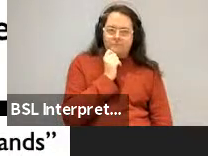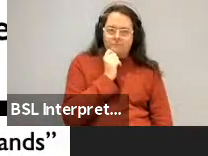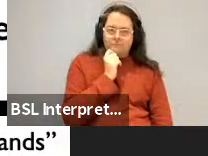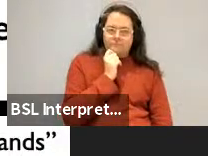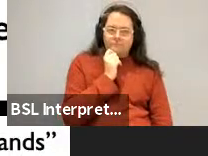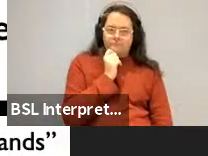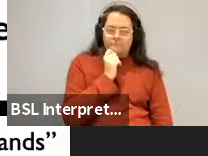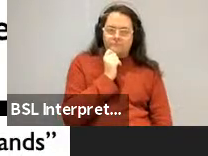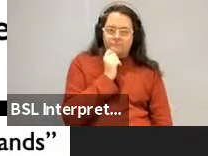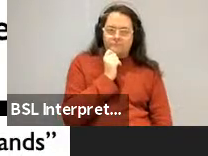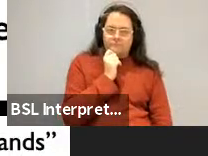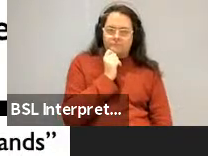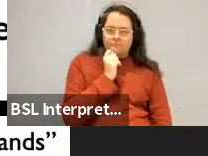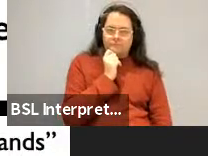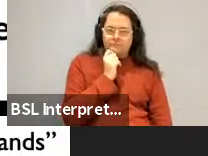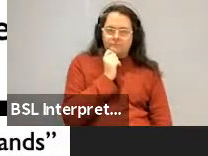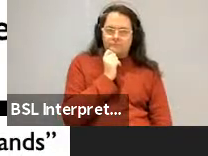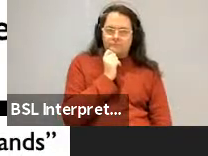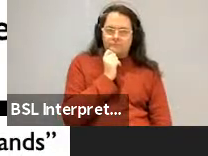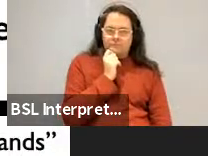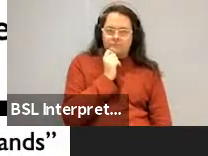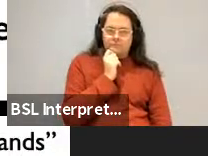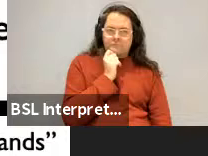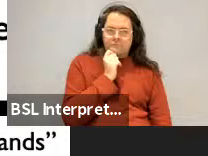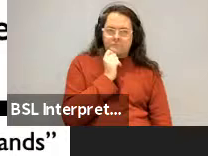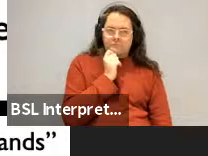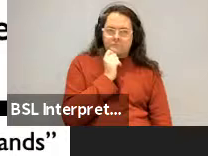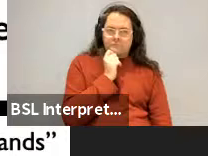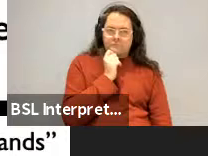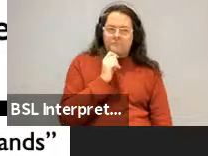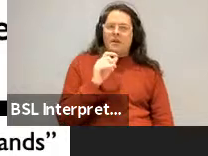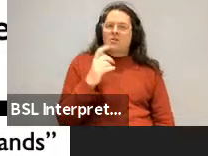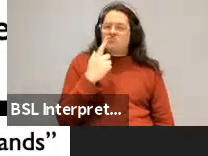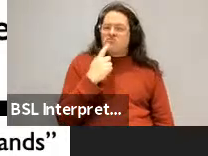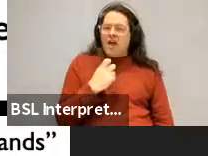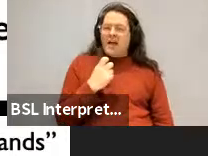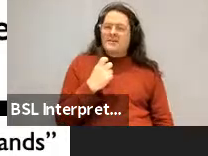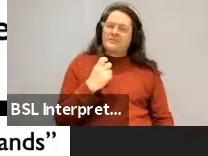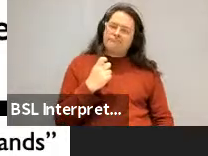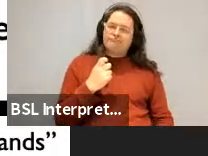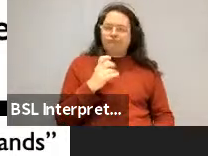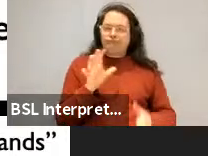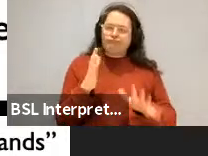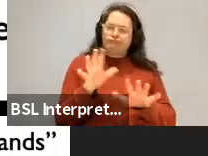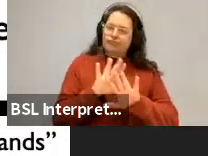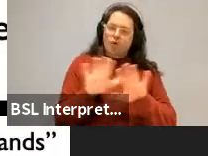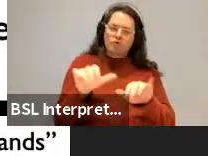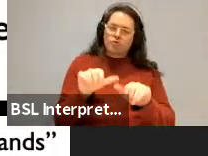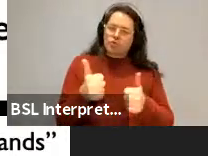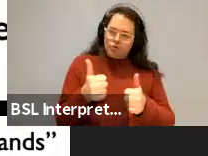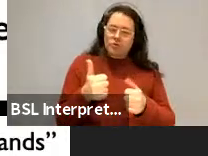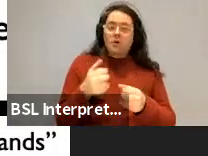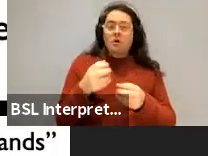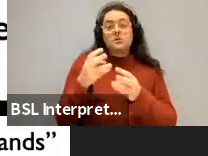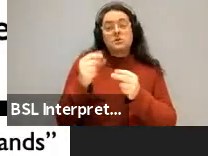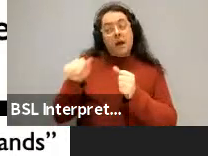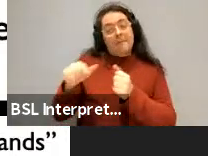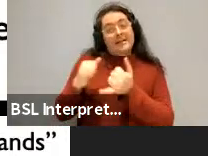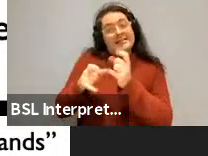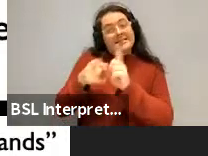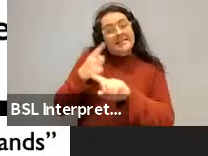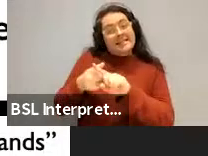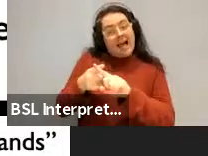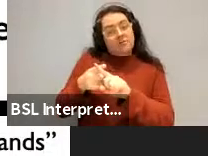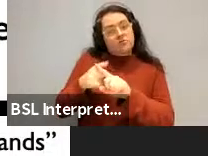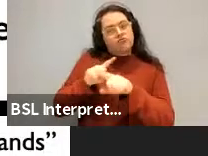very good. Um, an alternative explanation. So there's been syntactic stories in the literature for why these things are bad. Uh,